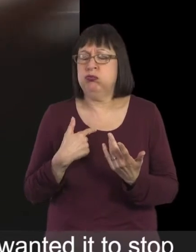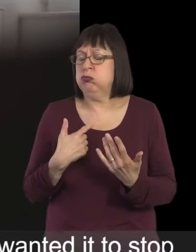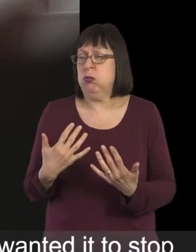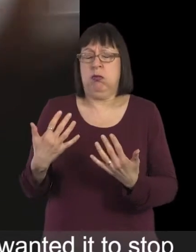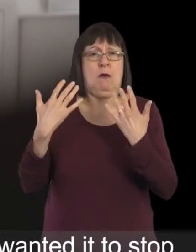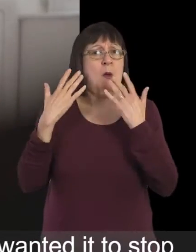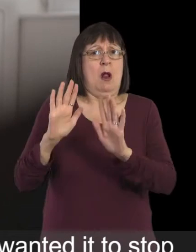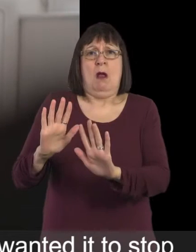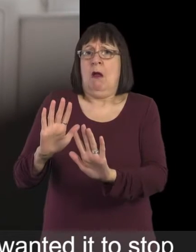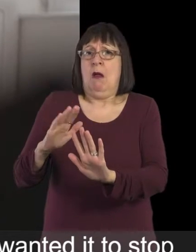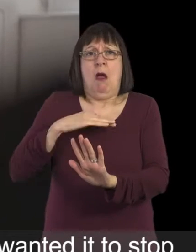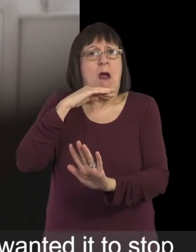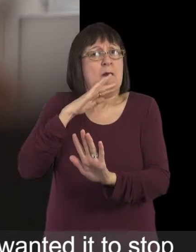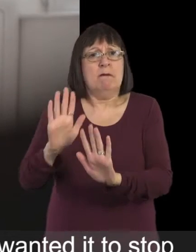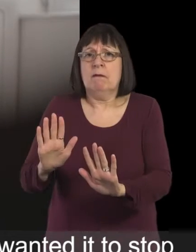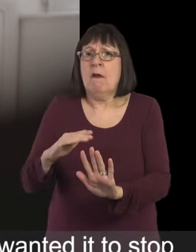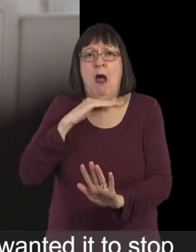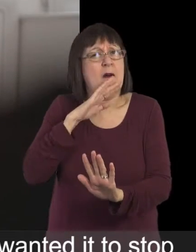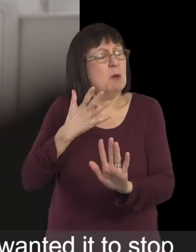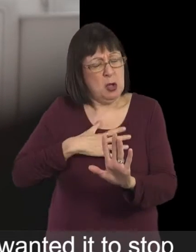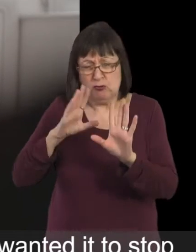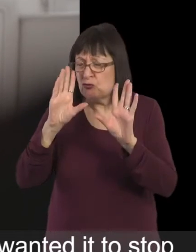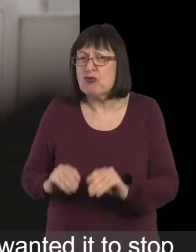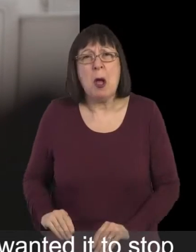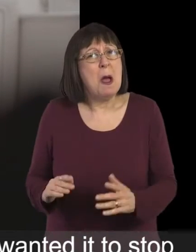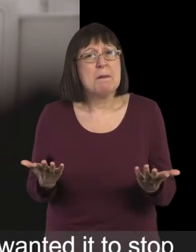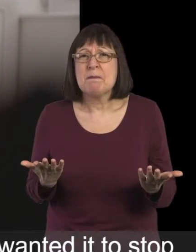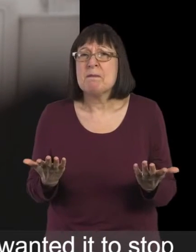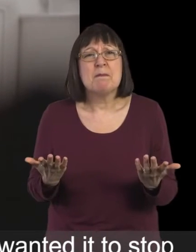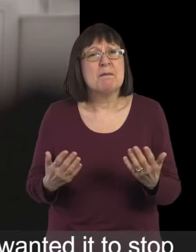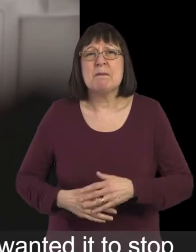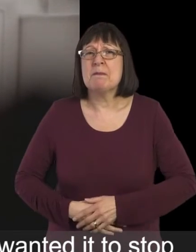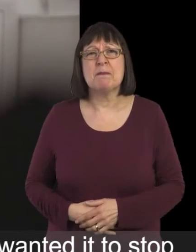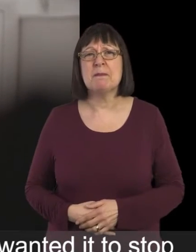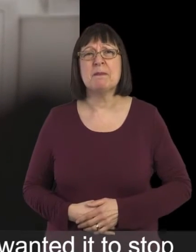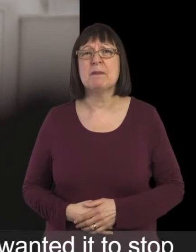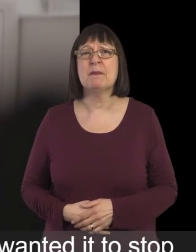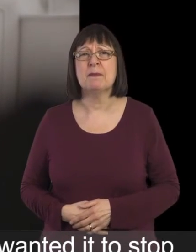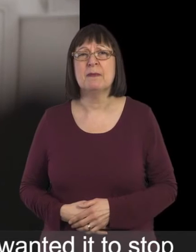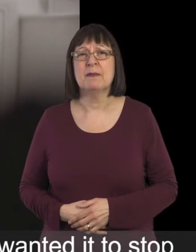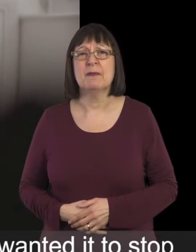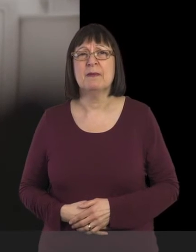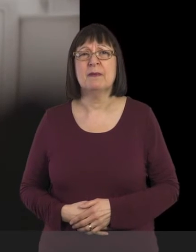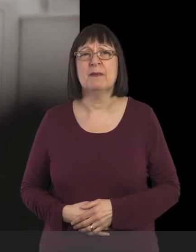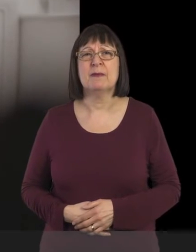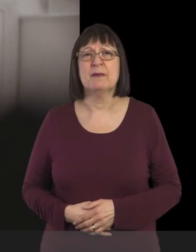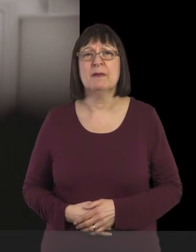And I was just overwhelmed and I just wanted it to stop and I wanted it to stop then and now.